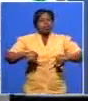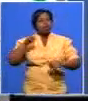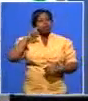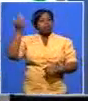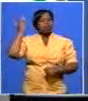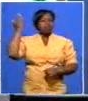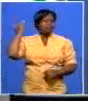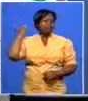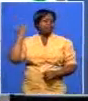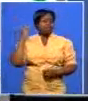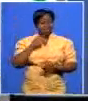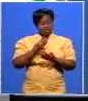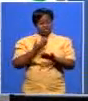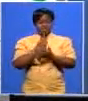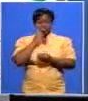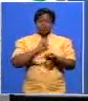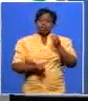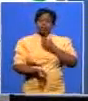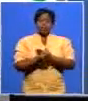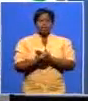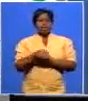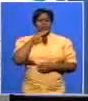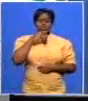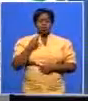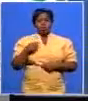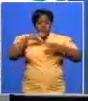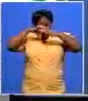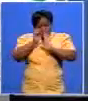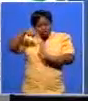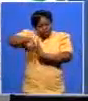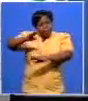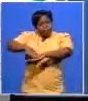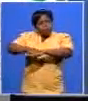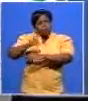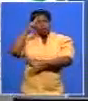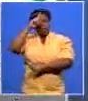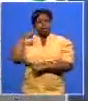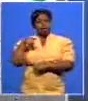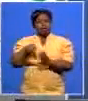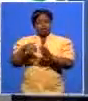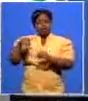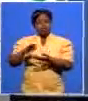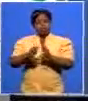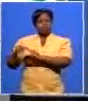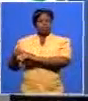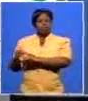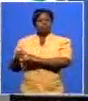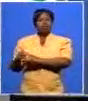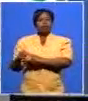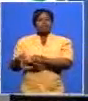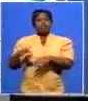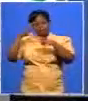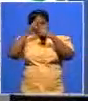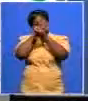look at what happened we weren't only taking black voters the wonderful thing was we were taking all voters with this message